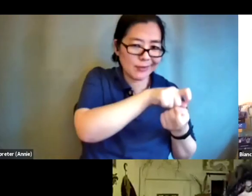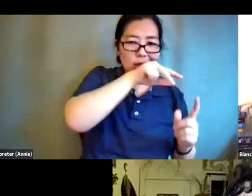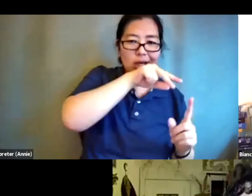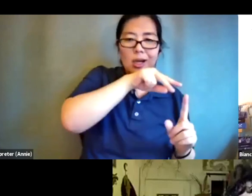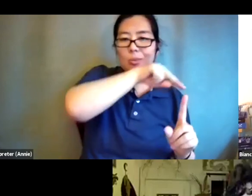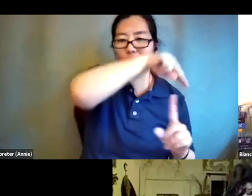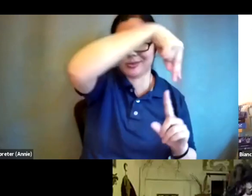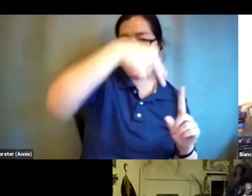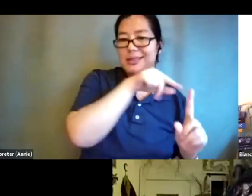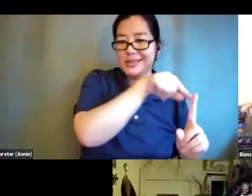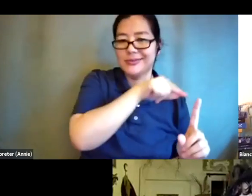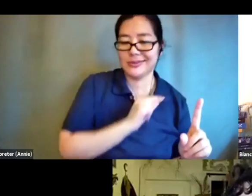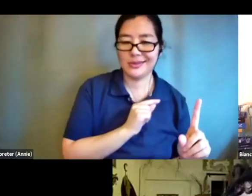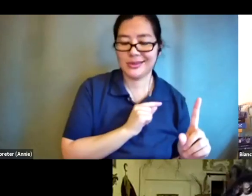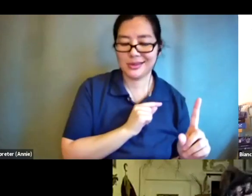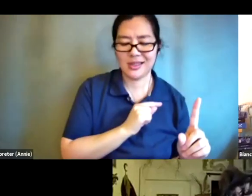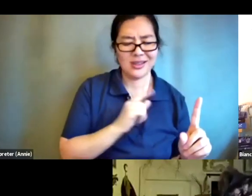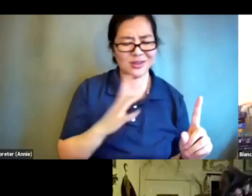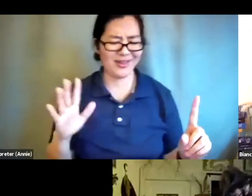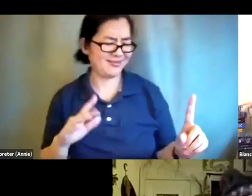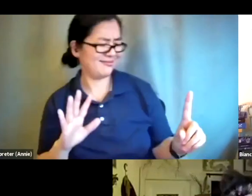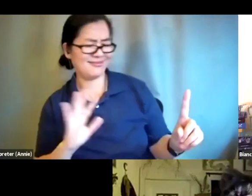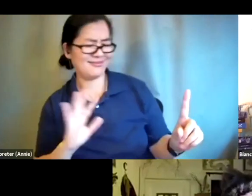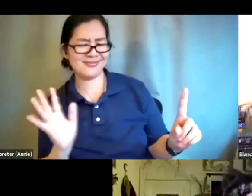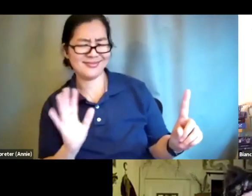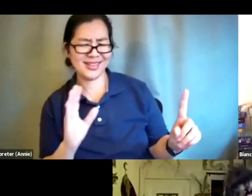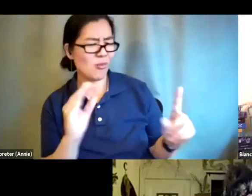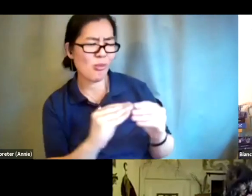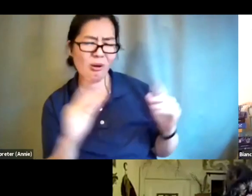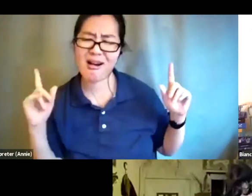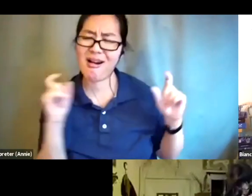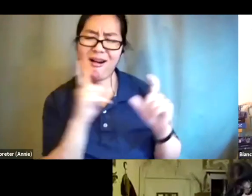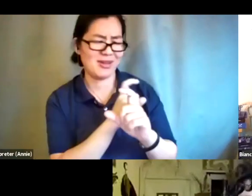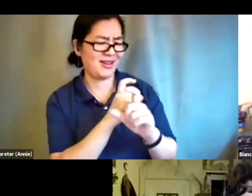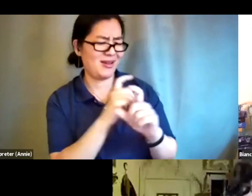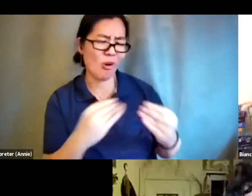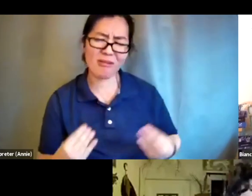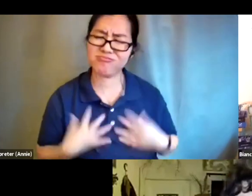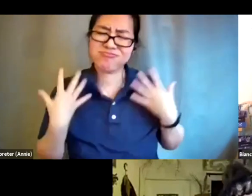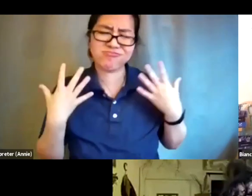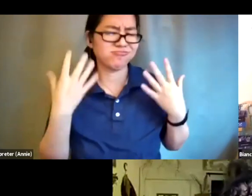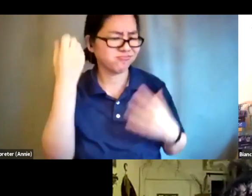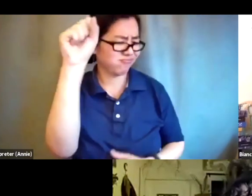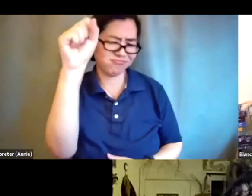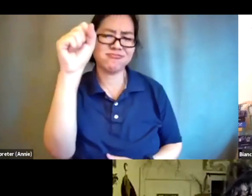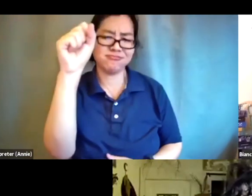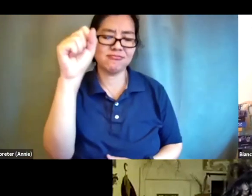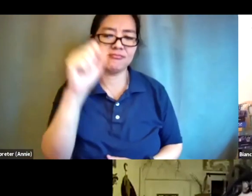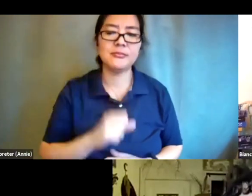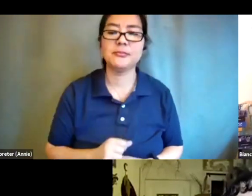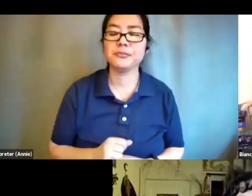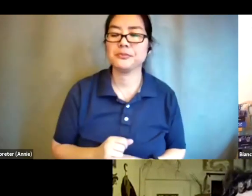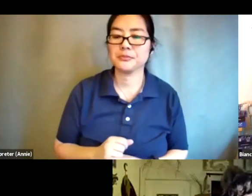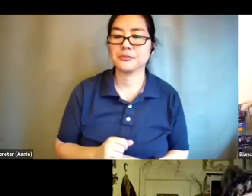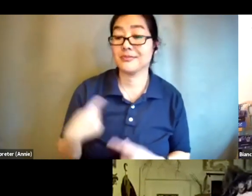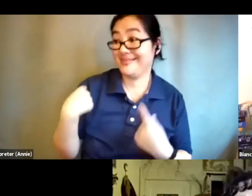that and making it a more compelling movement I think for a lot of us and then since then it's become um you know